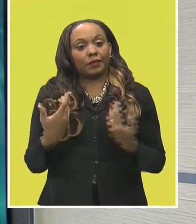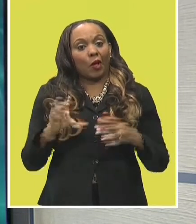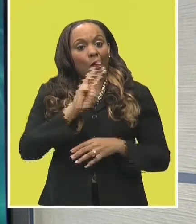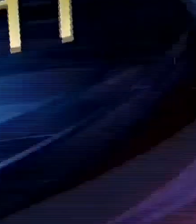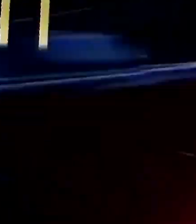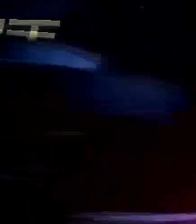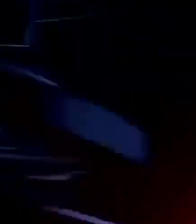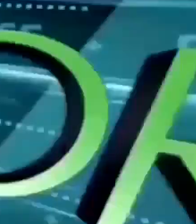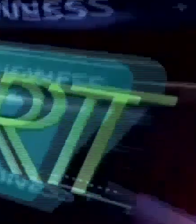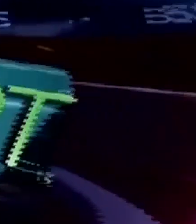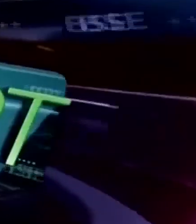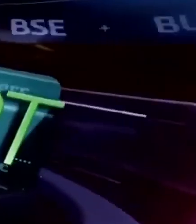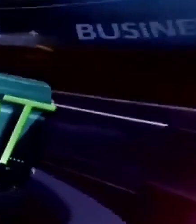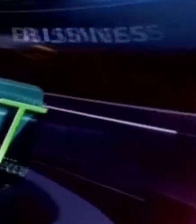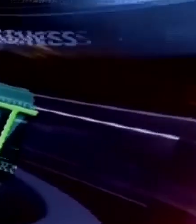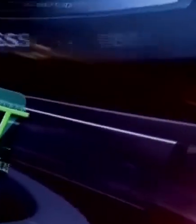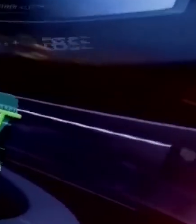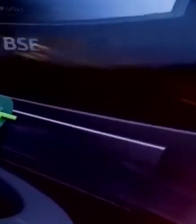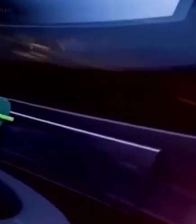next.